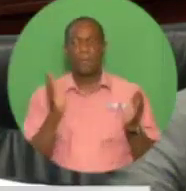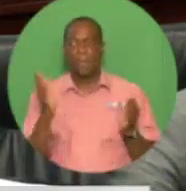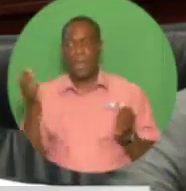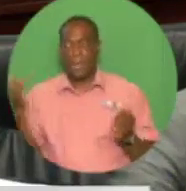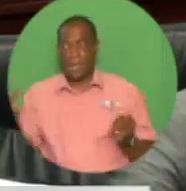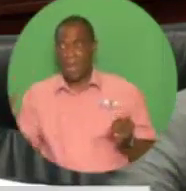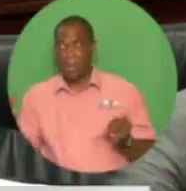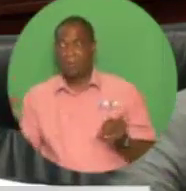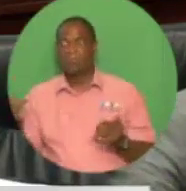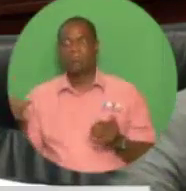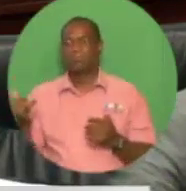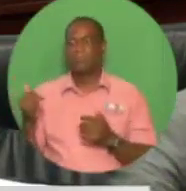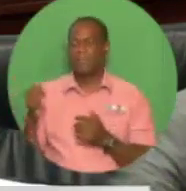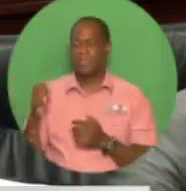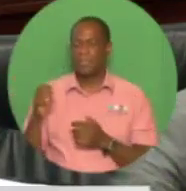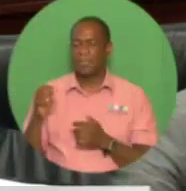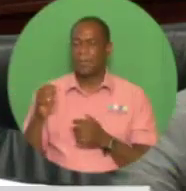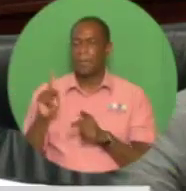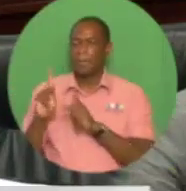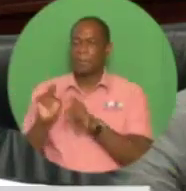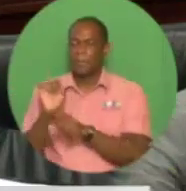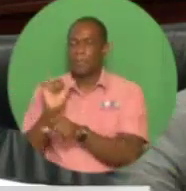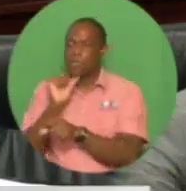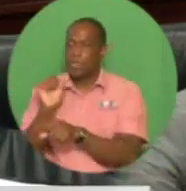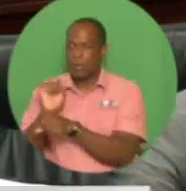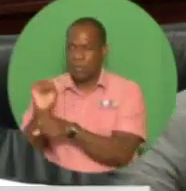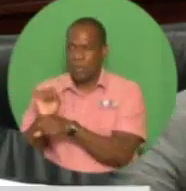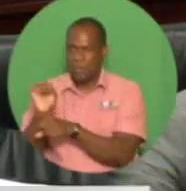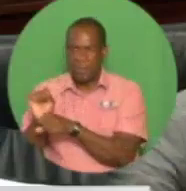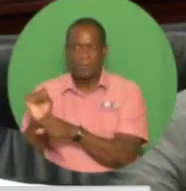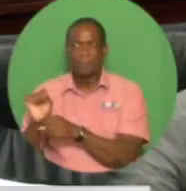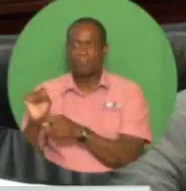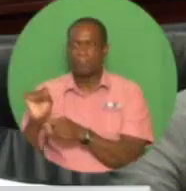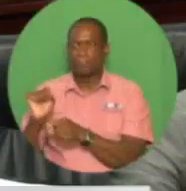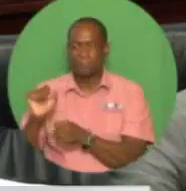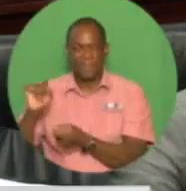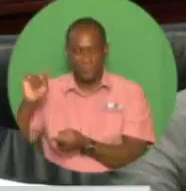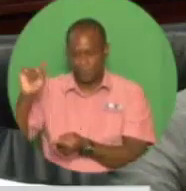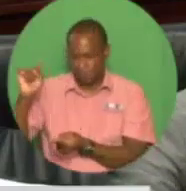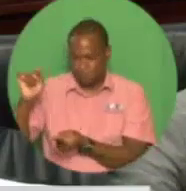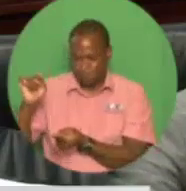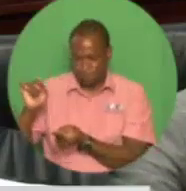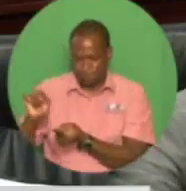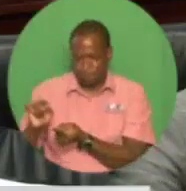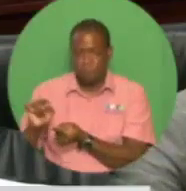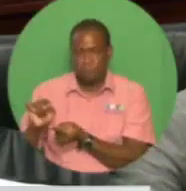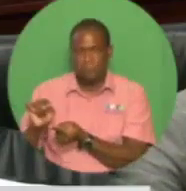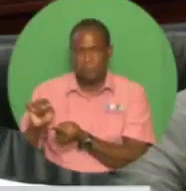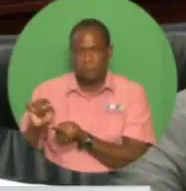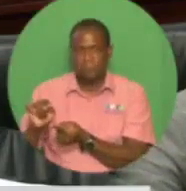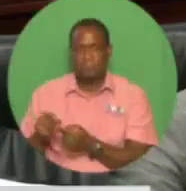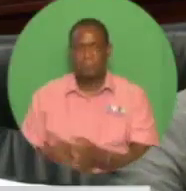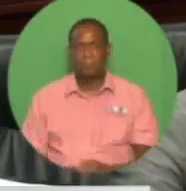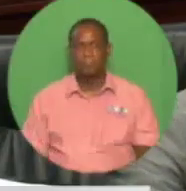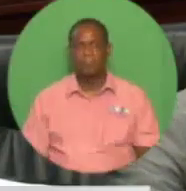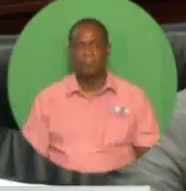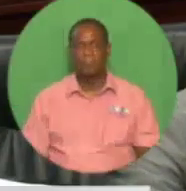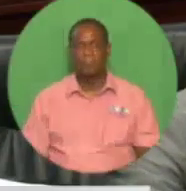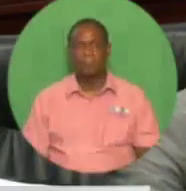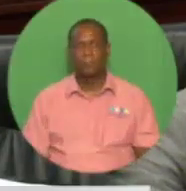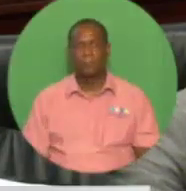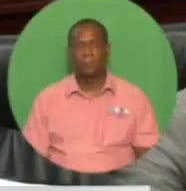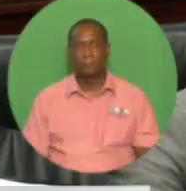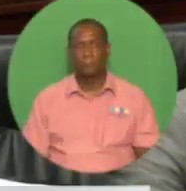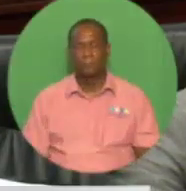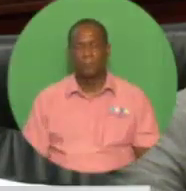Madam Speaker, since our assumption of office in September 2015, we have been adjusting the economy to